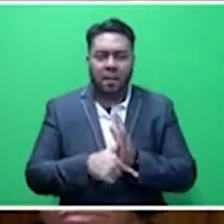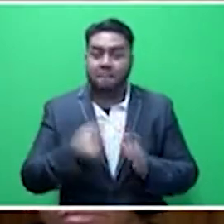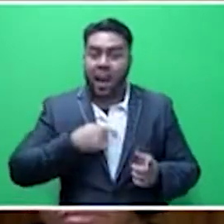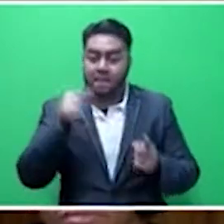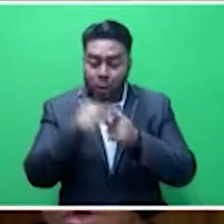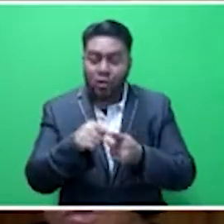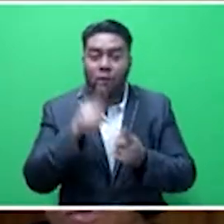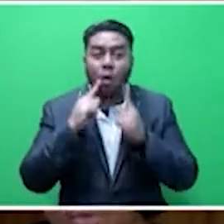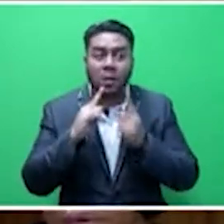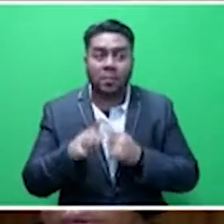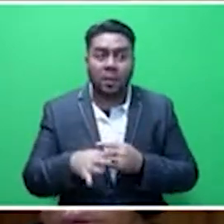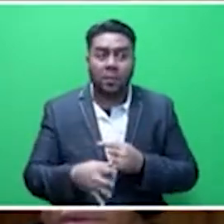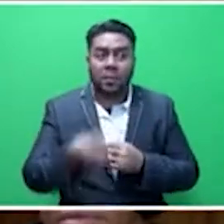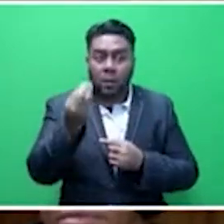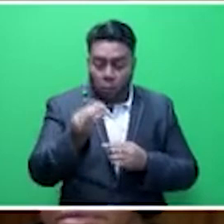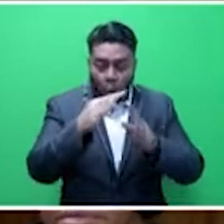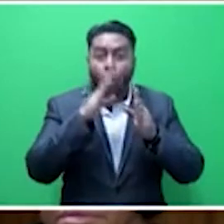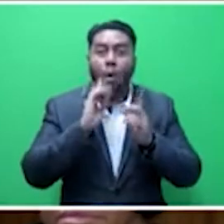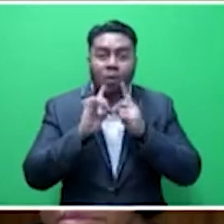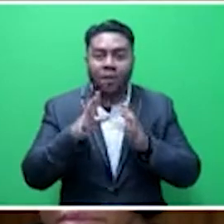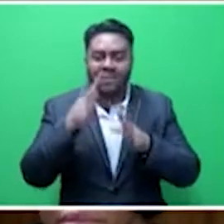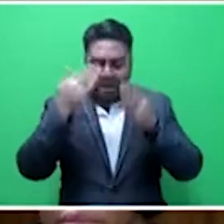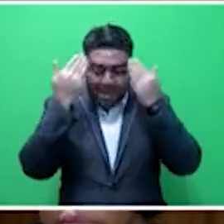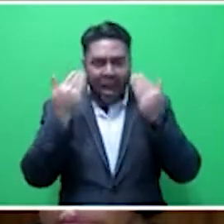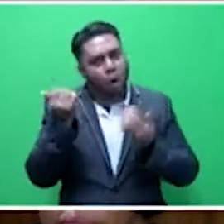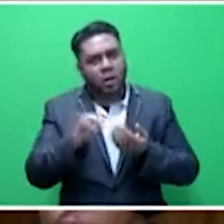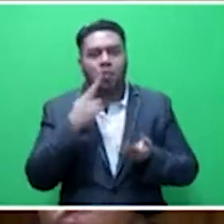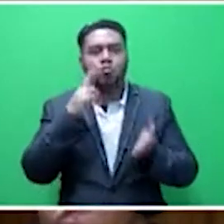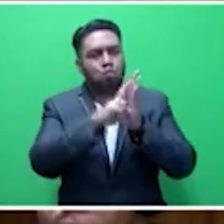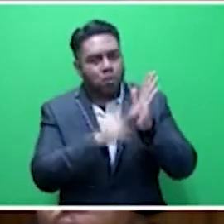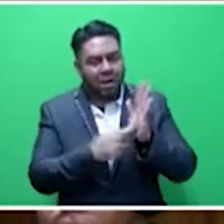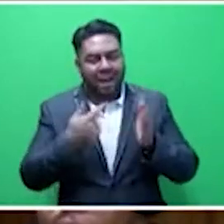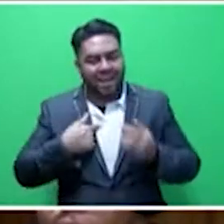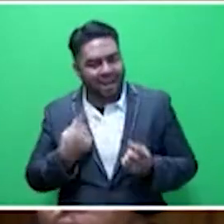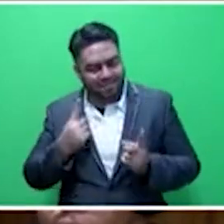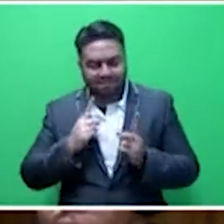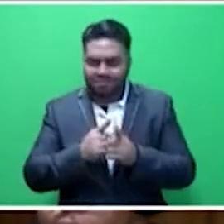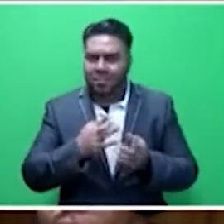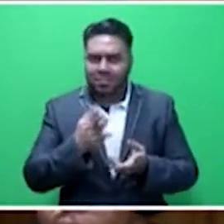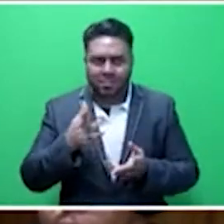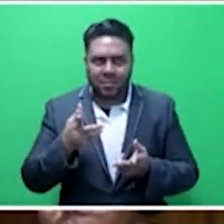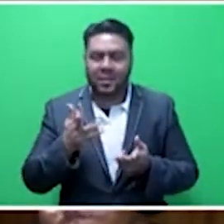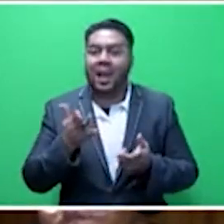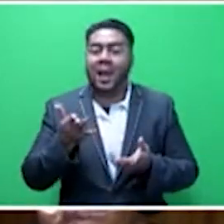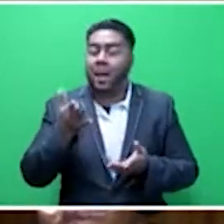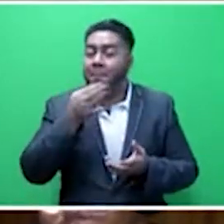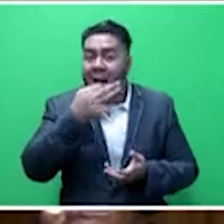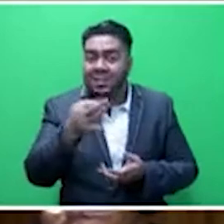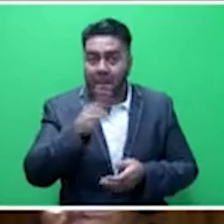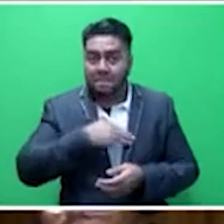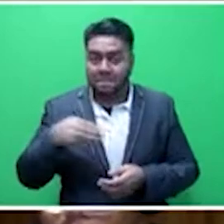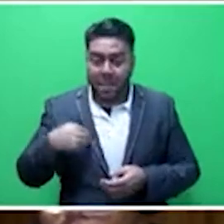water is that, for the order of the House, the Speaker has made a ruling, and I bet, and I ask the Honourable Minister and the